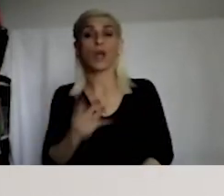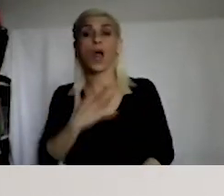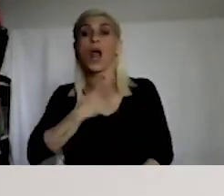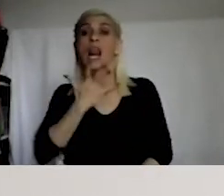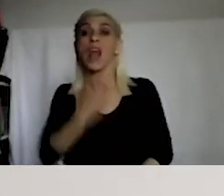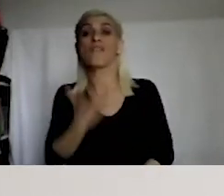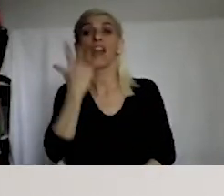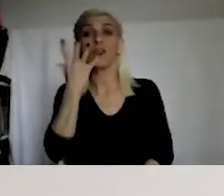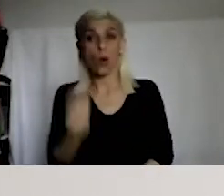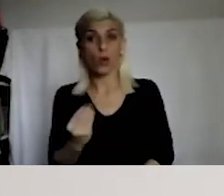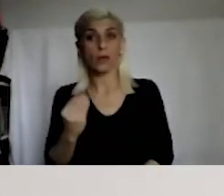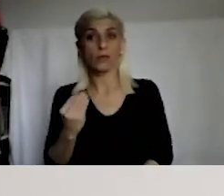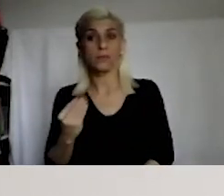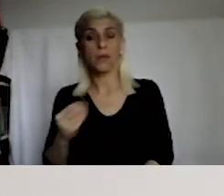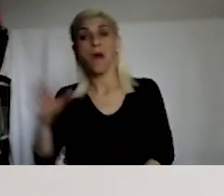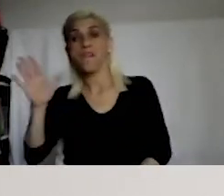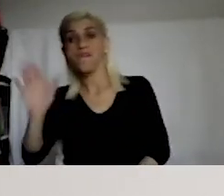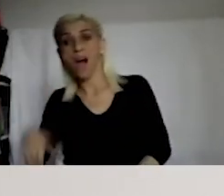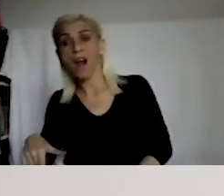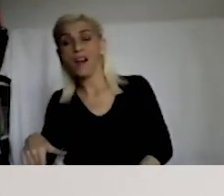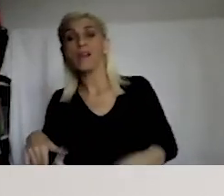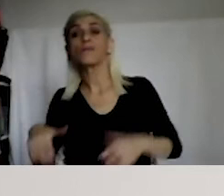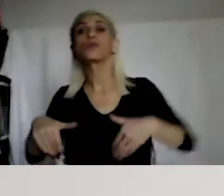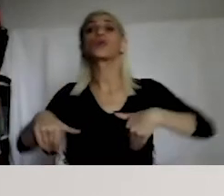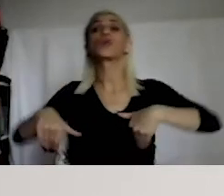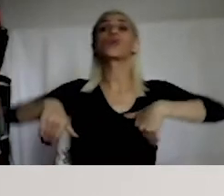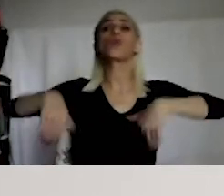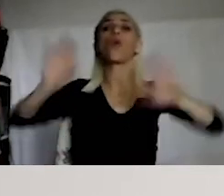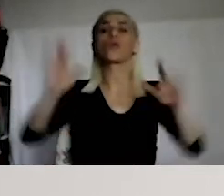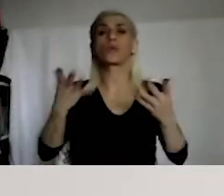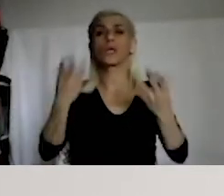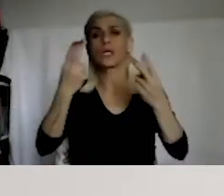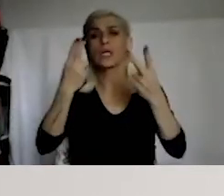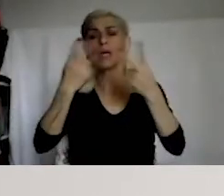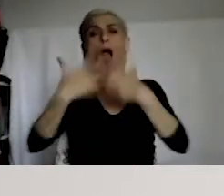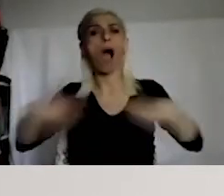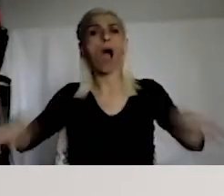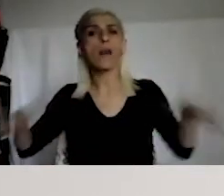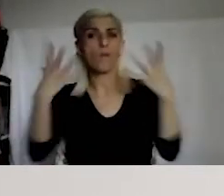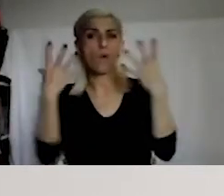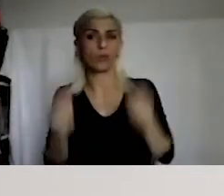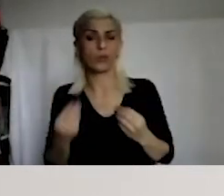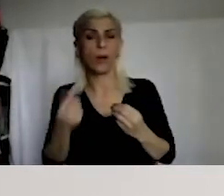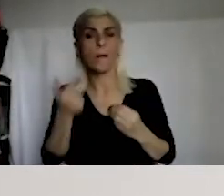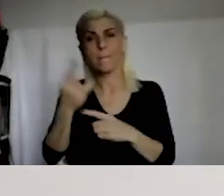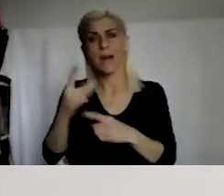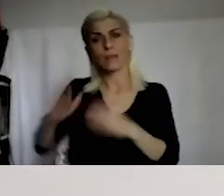discourses reach the threshold of hate speech, and some do not, according to their